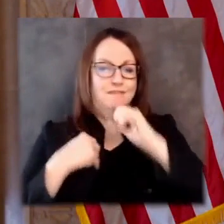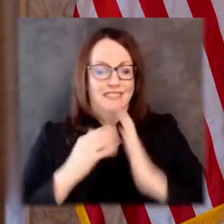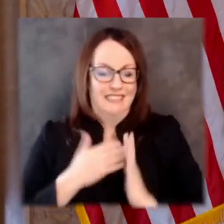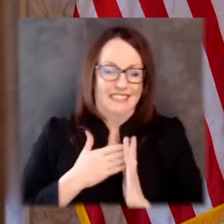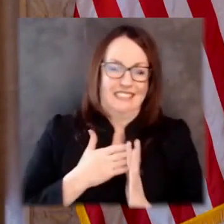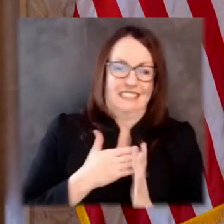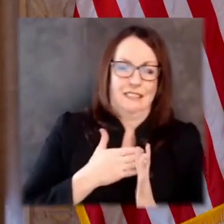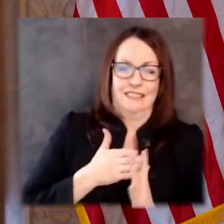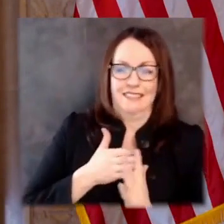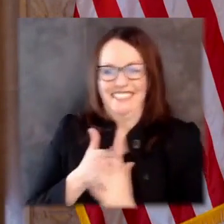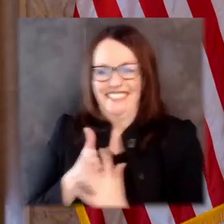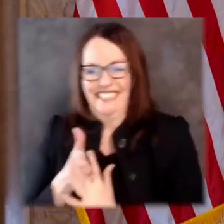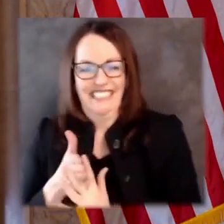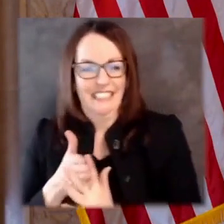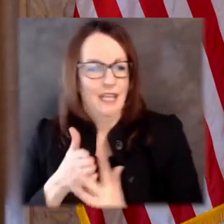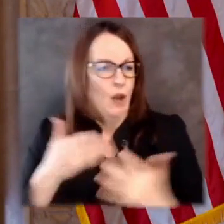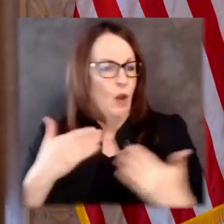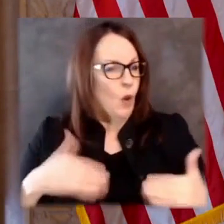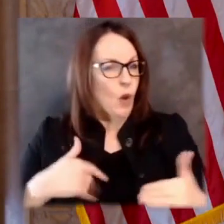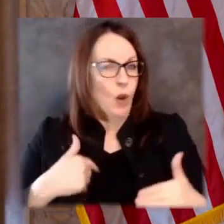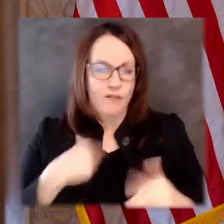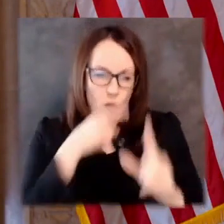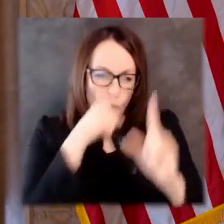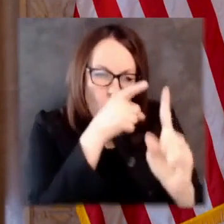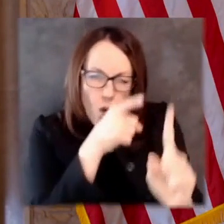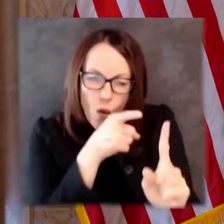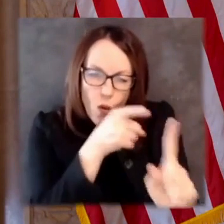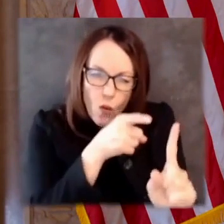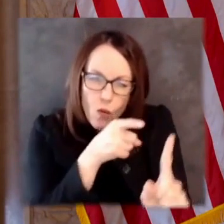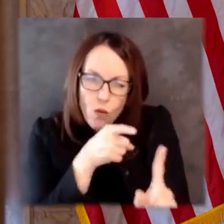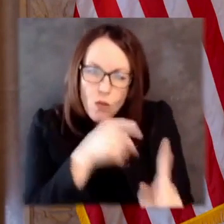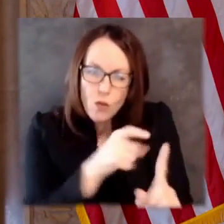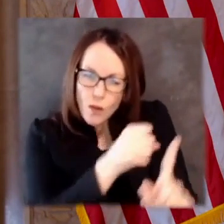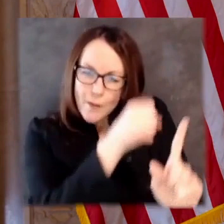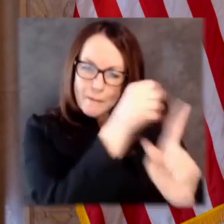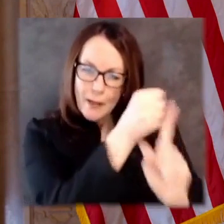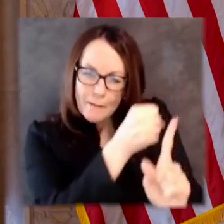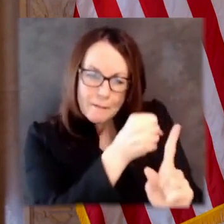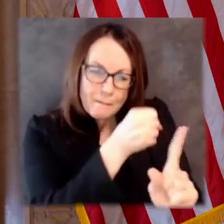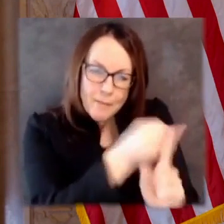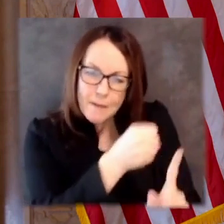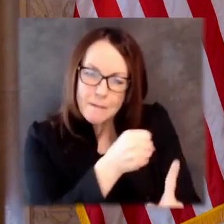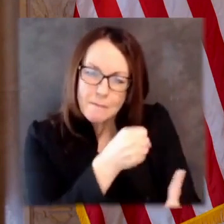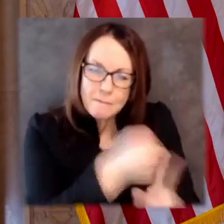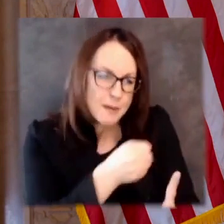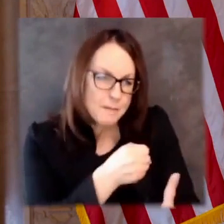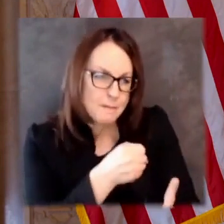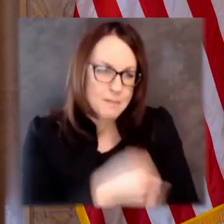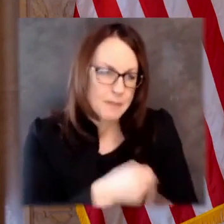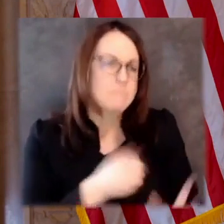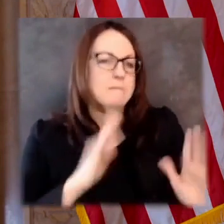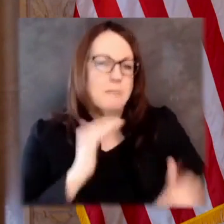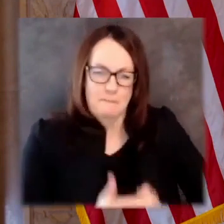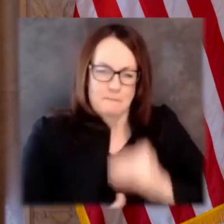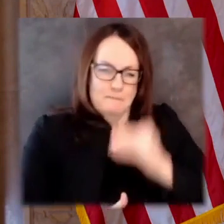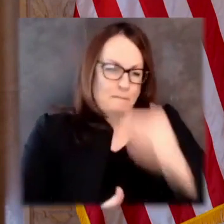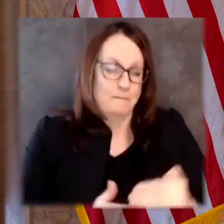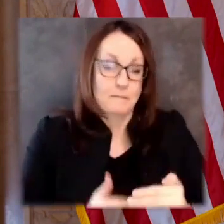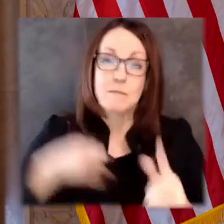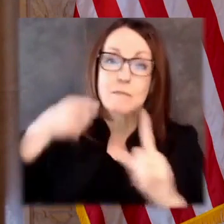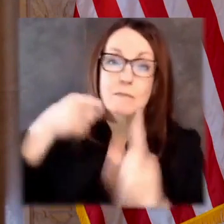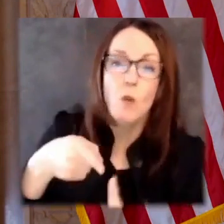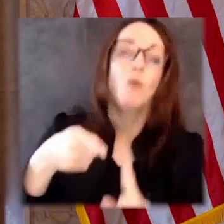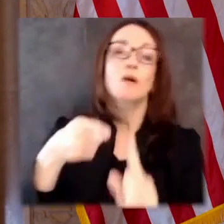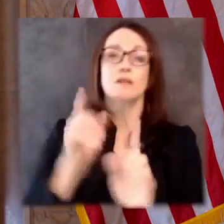those we might leave behind. We are reminded now that in the fight for progress and prosperity, we